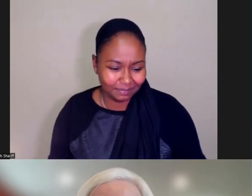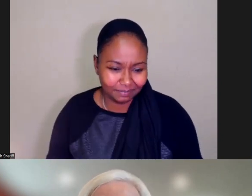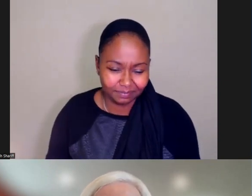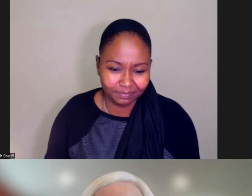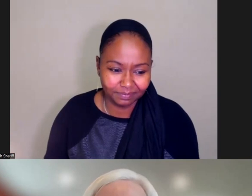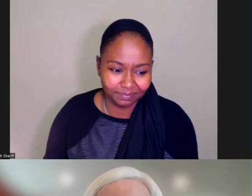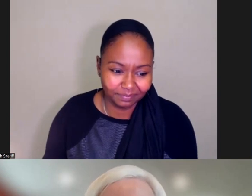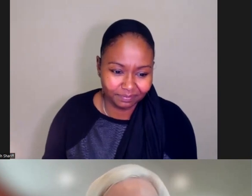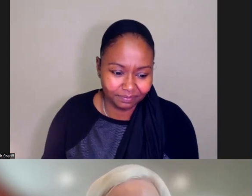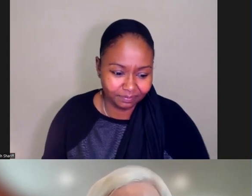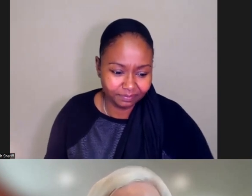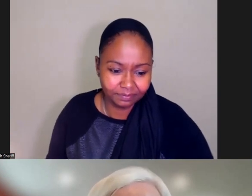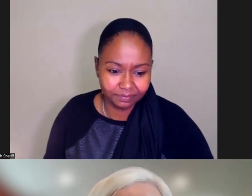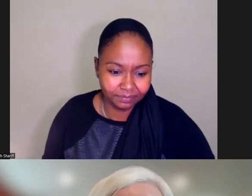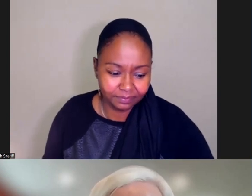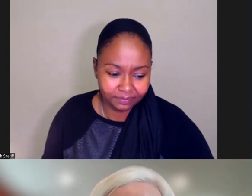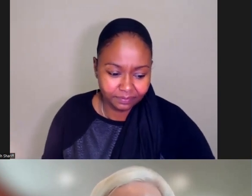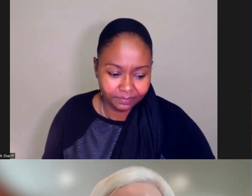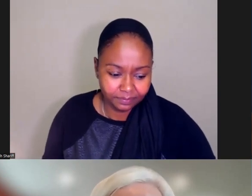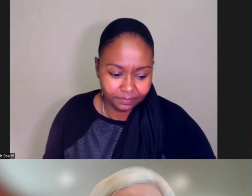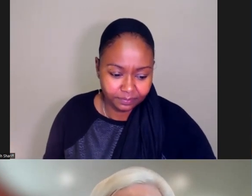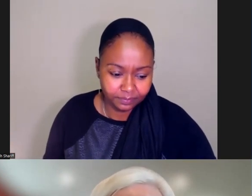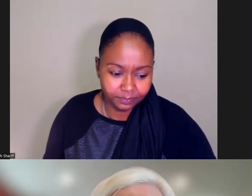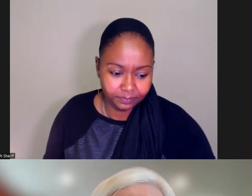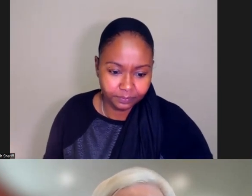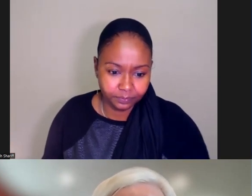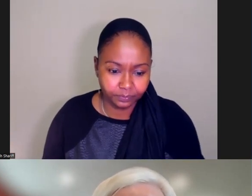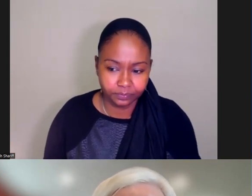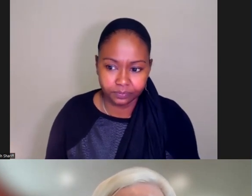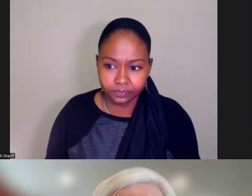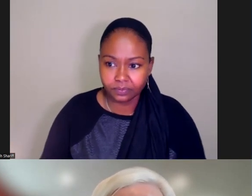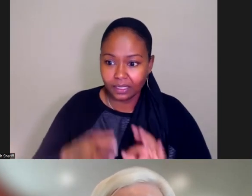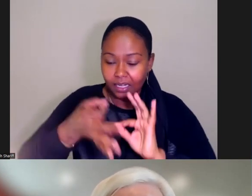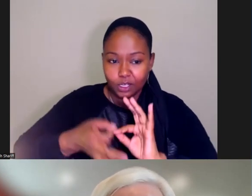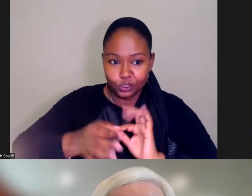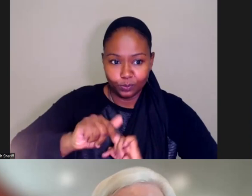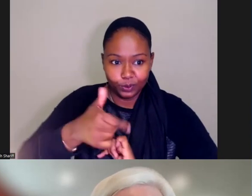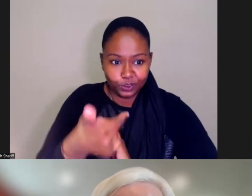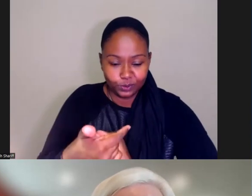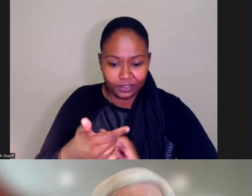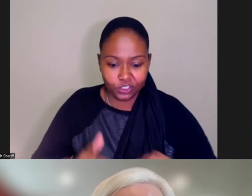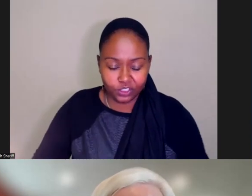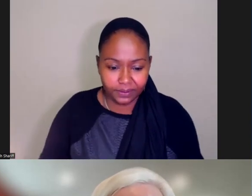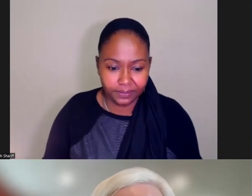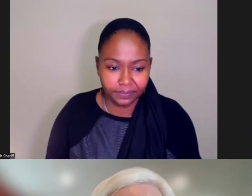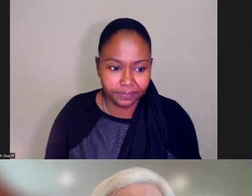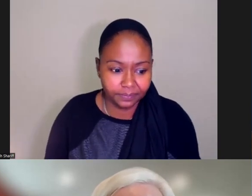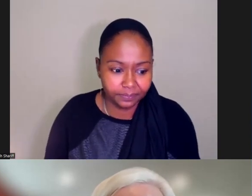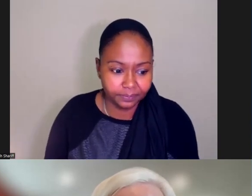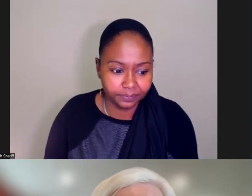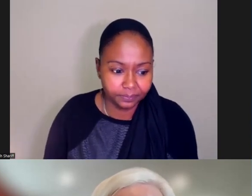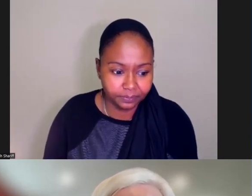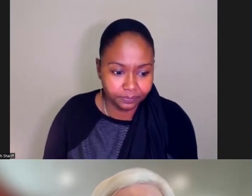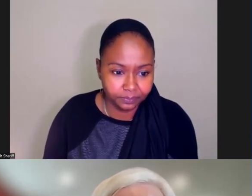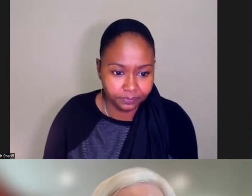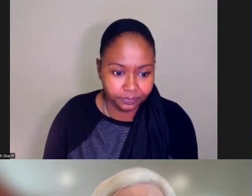I can start off, Susan. I'll hand it over to you. So this first example that comes to mind is MPA Key Outcomes, Nancy. I don't know if I've talked to about that yet. We're developing outcome